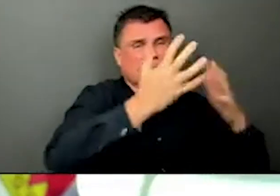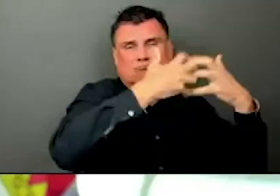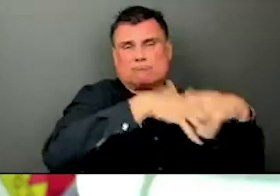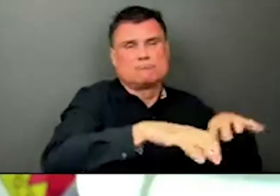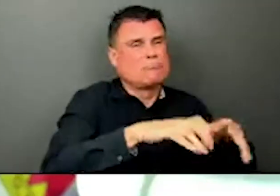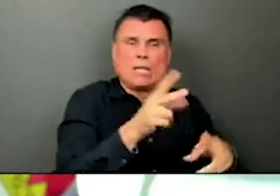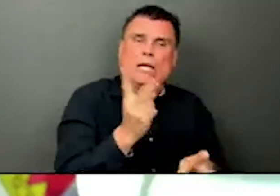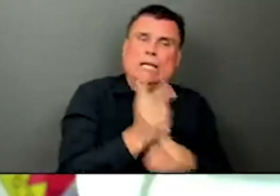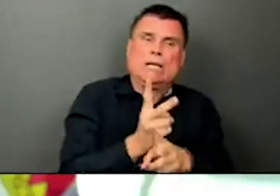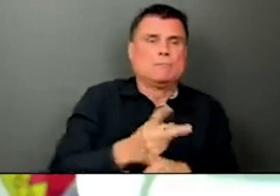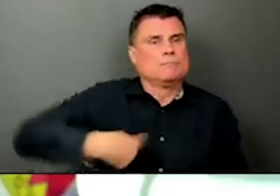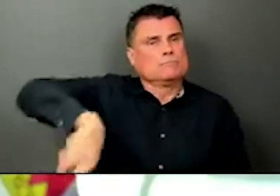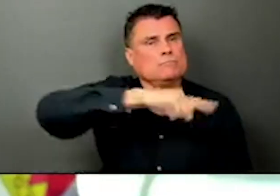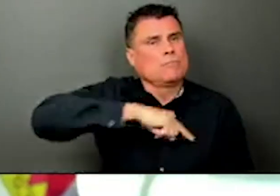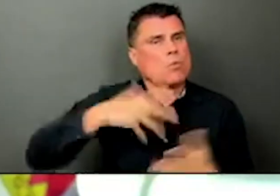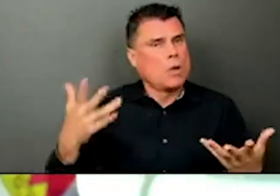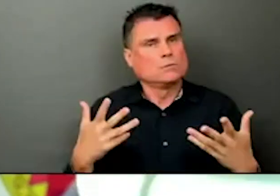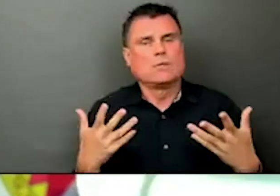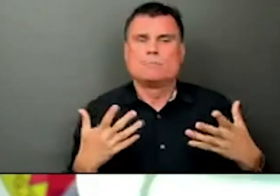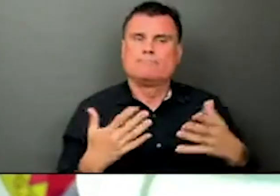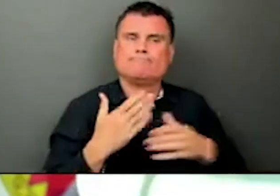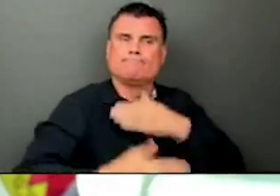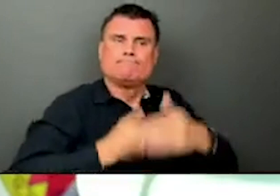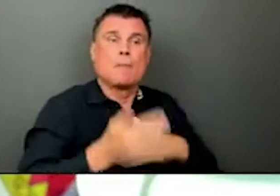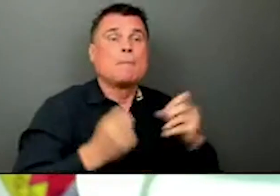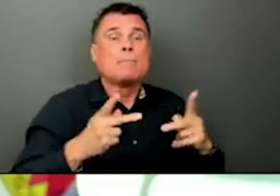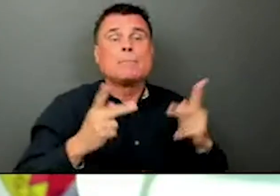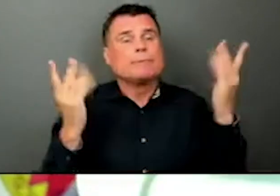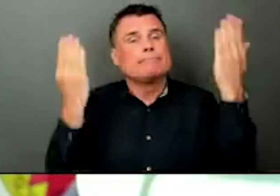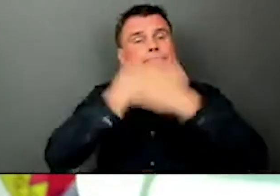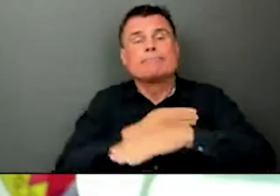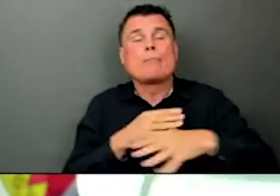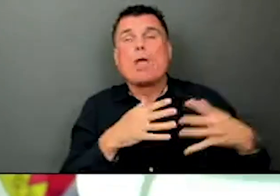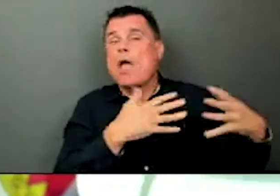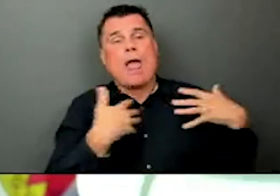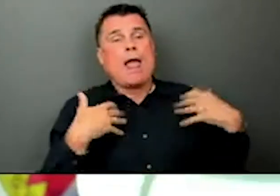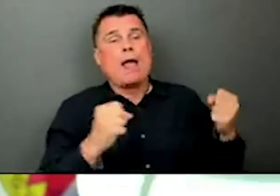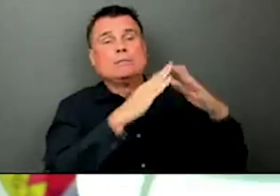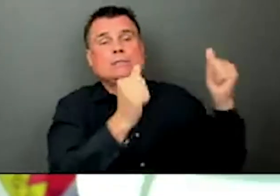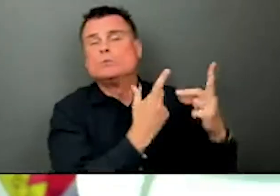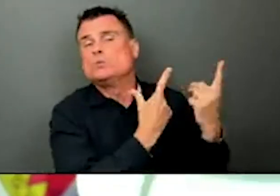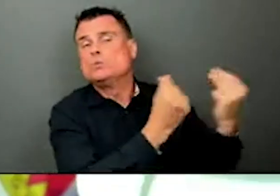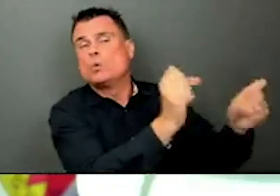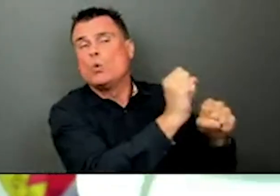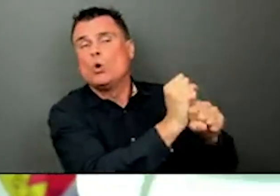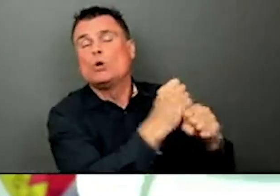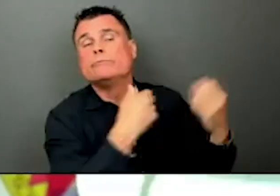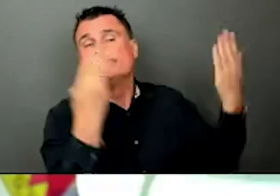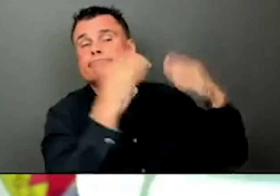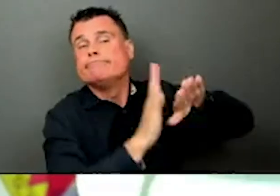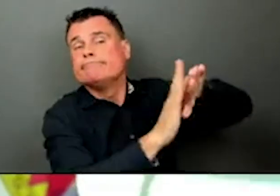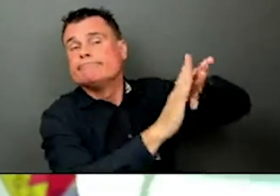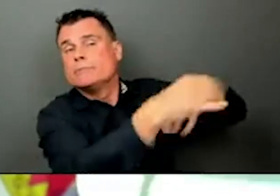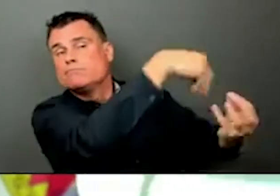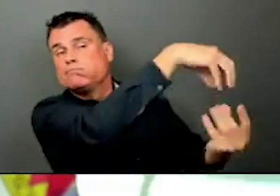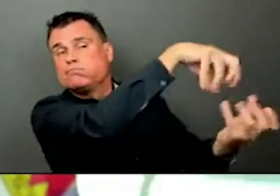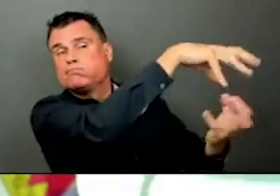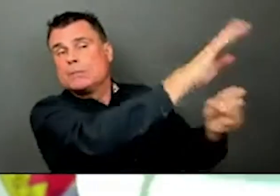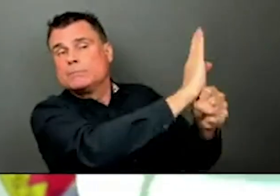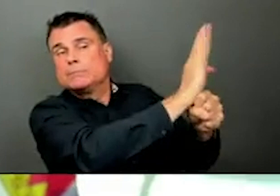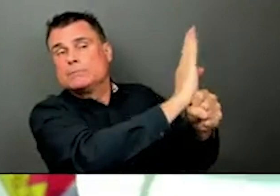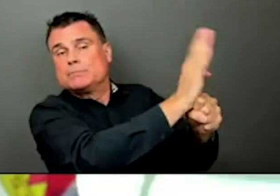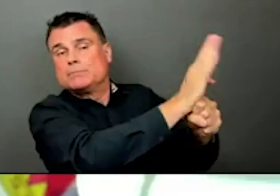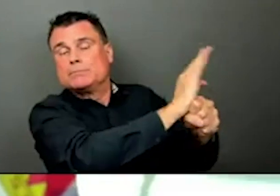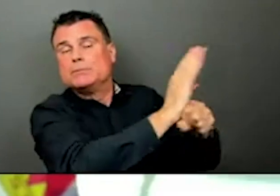good path to get back to work, to school, to university, to seeing friends, to traveling, resuming those connections that are